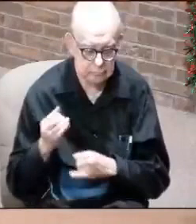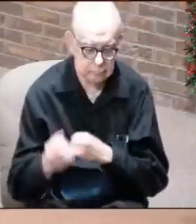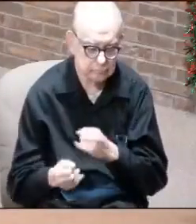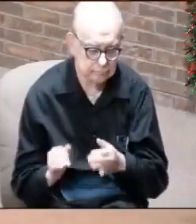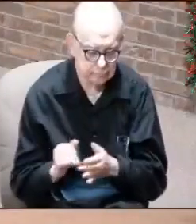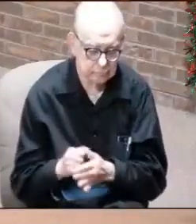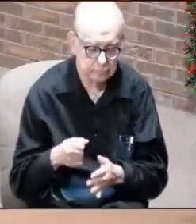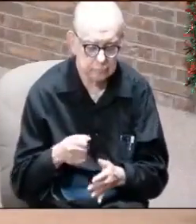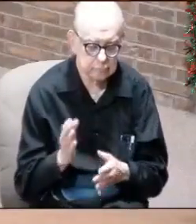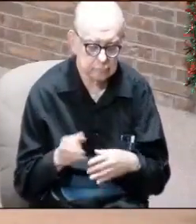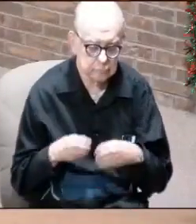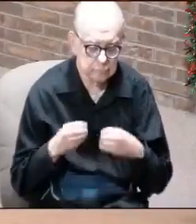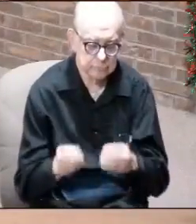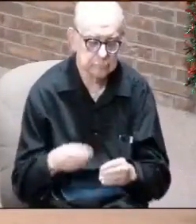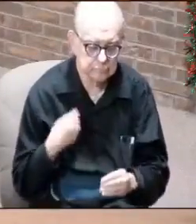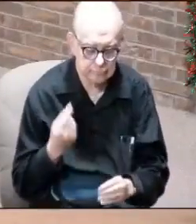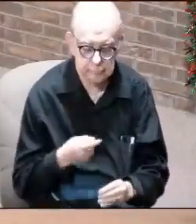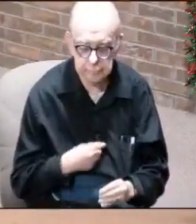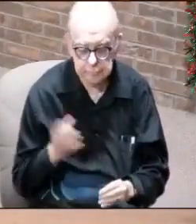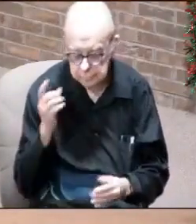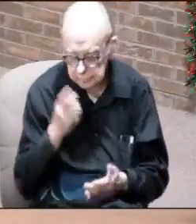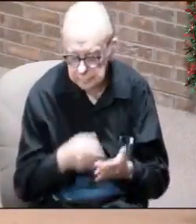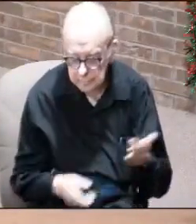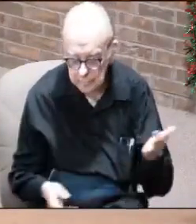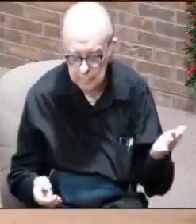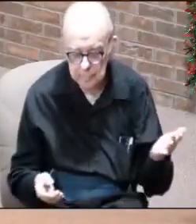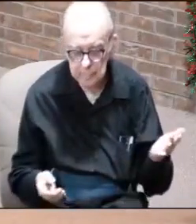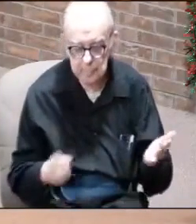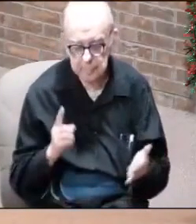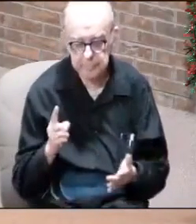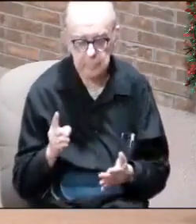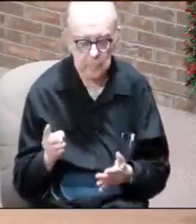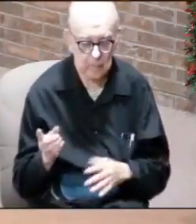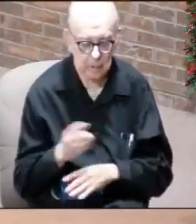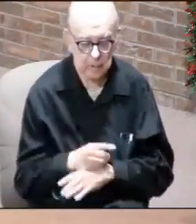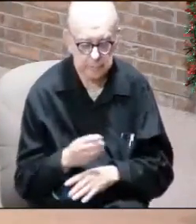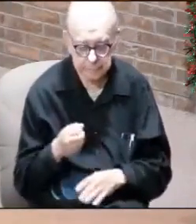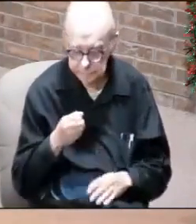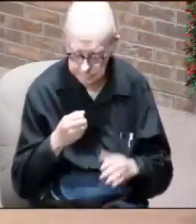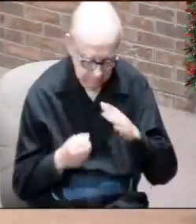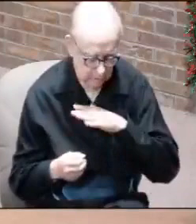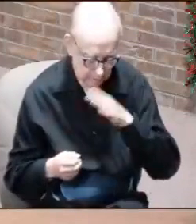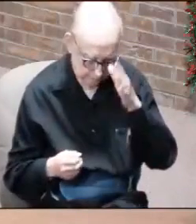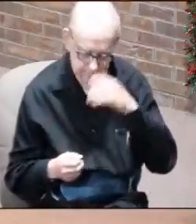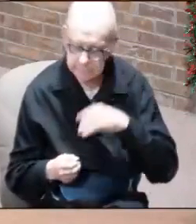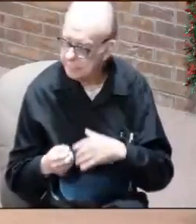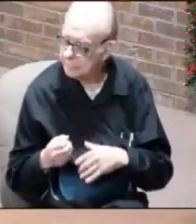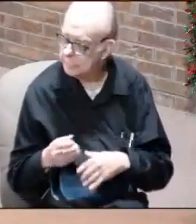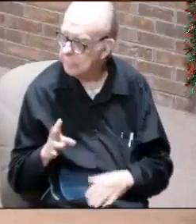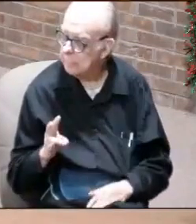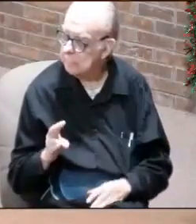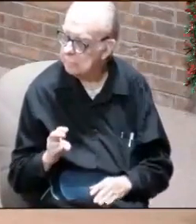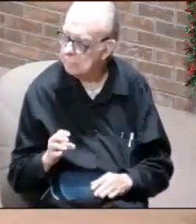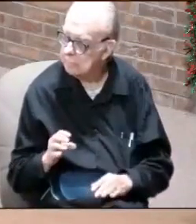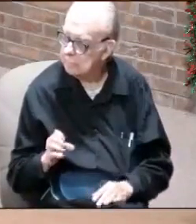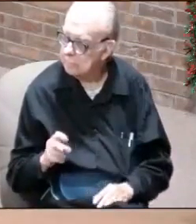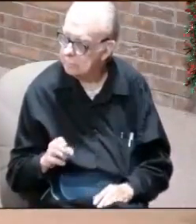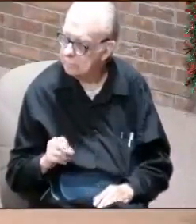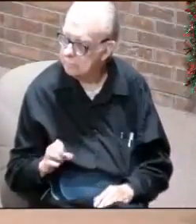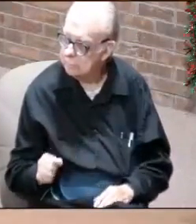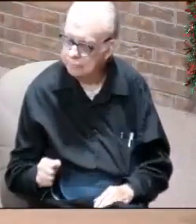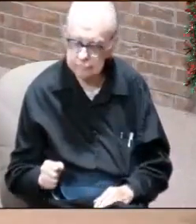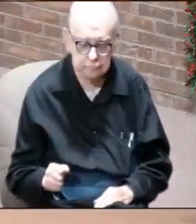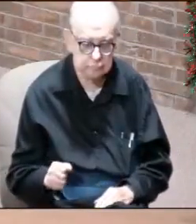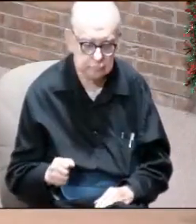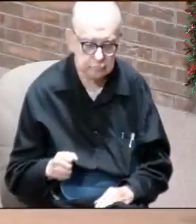that God wanted to give us. So, guess what? One of these days, ladies and gentlemen, in these seven scrolls, we talked about it, is